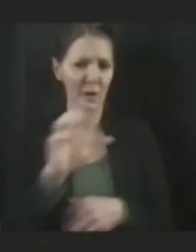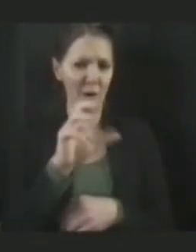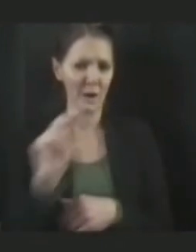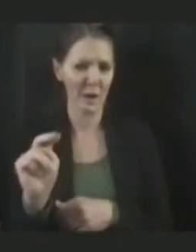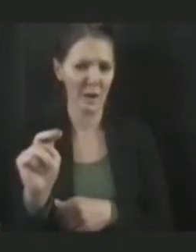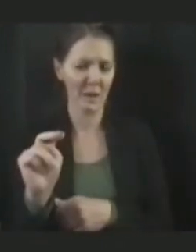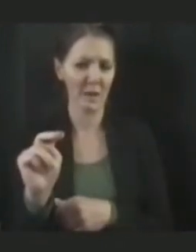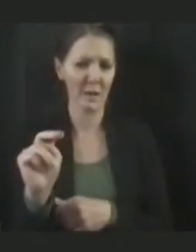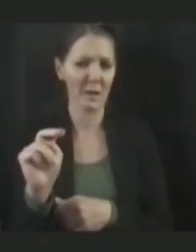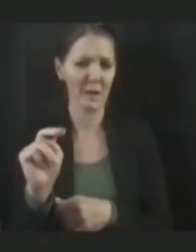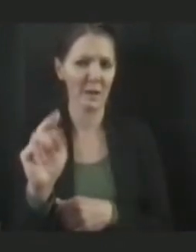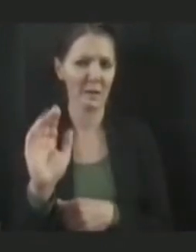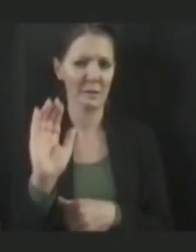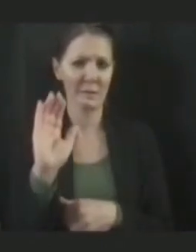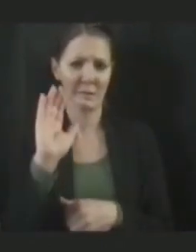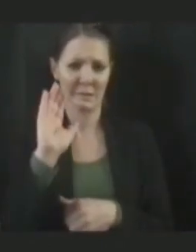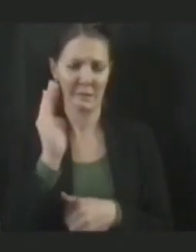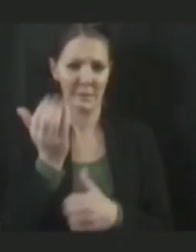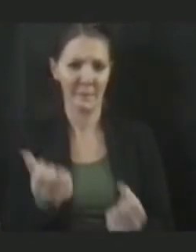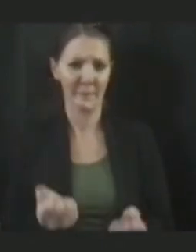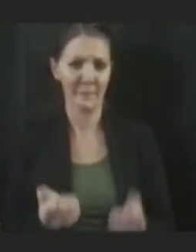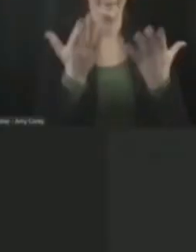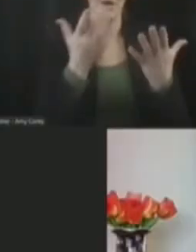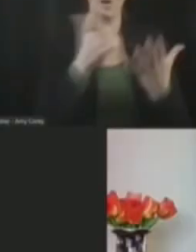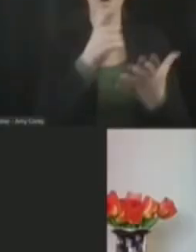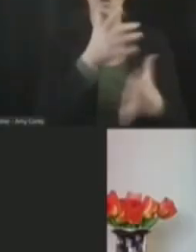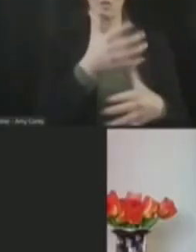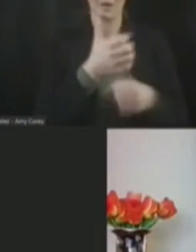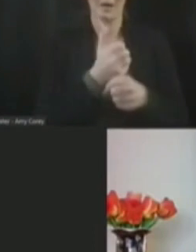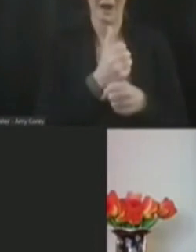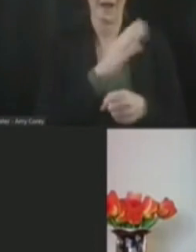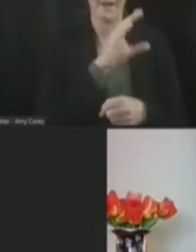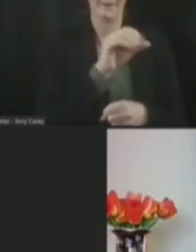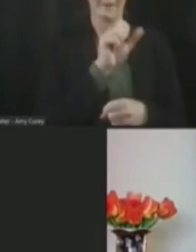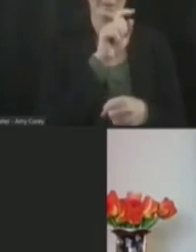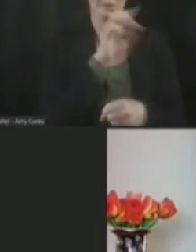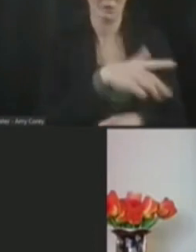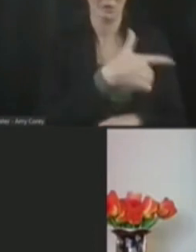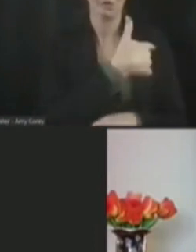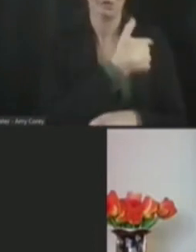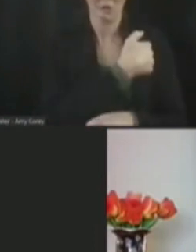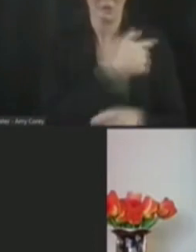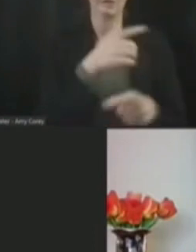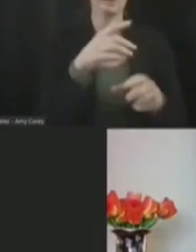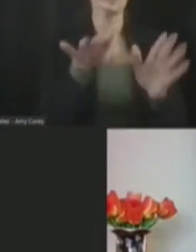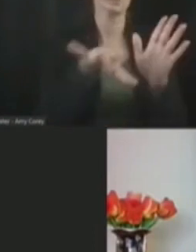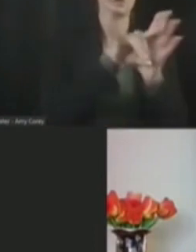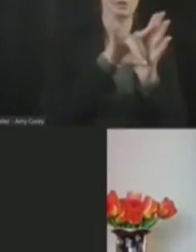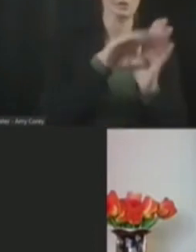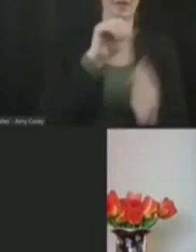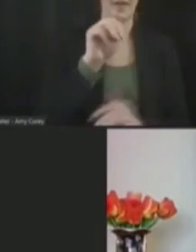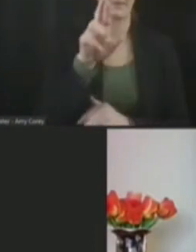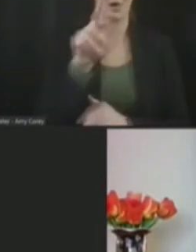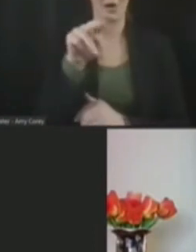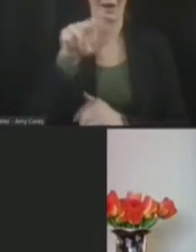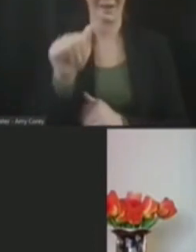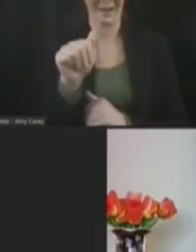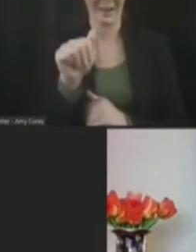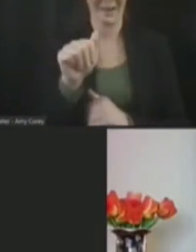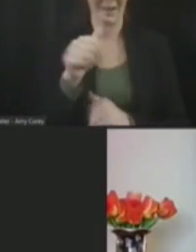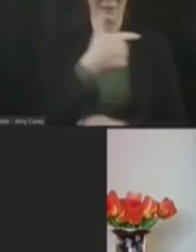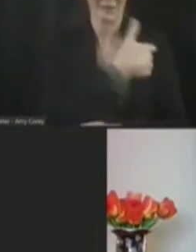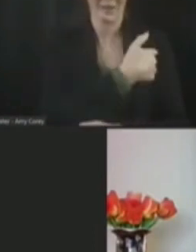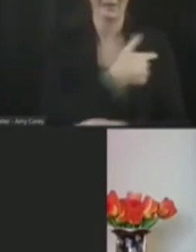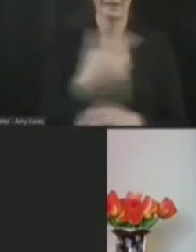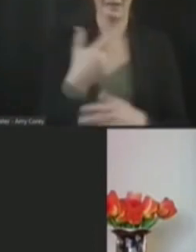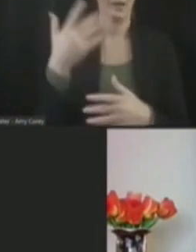assuming those many who got a booster shot chosen mRNA vaccine, but because of Johnson and Johnson was a single